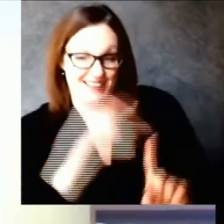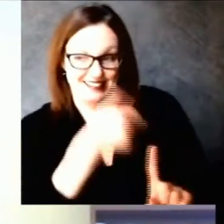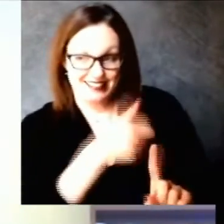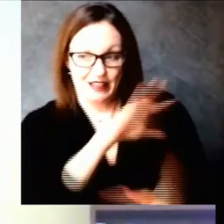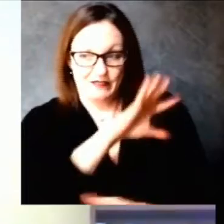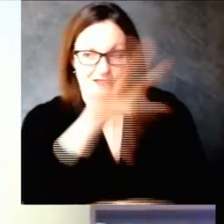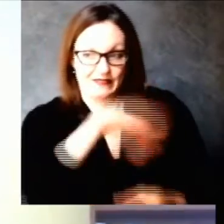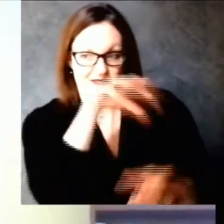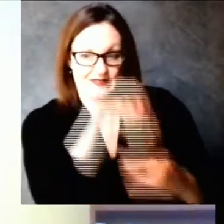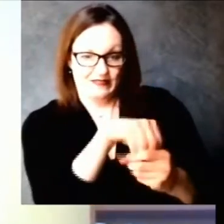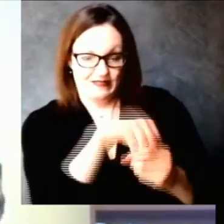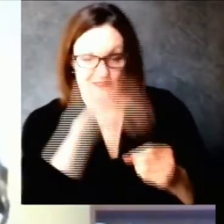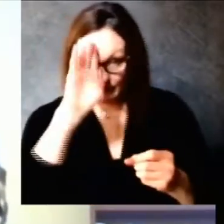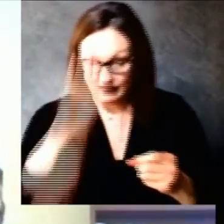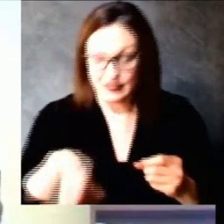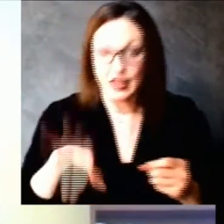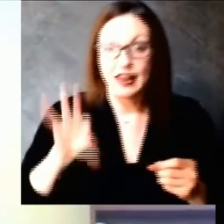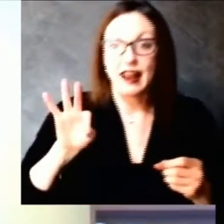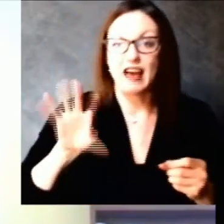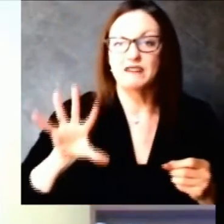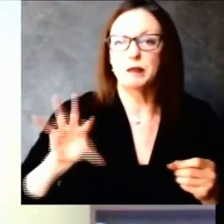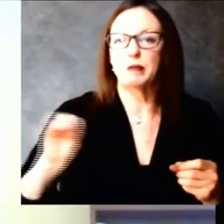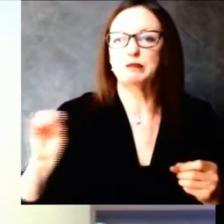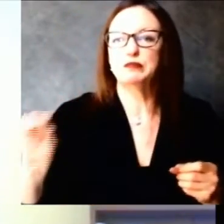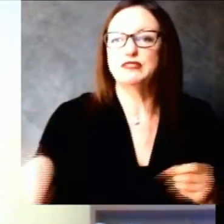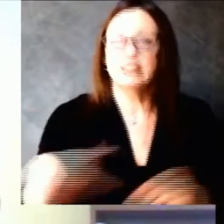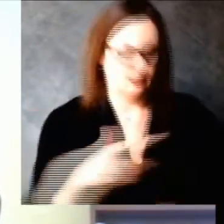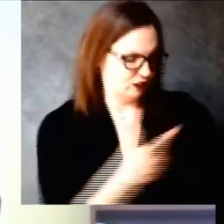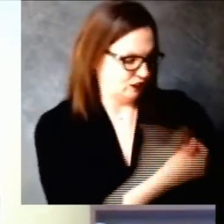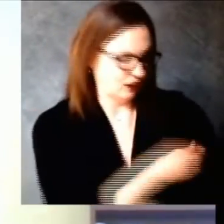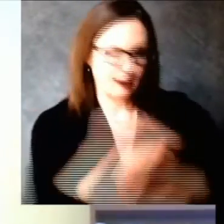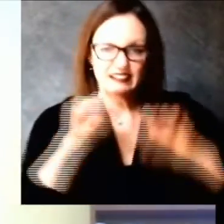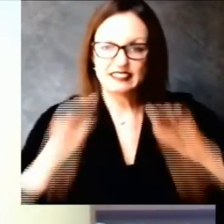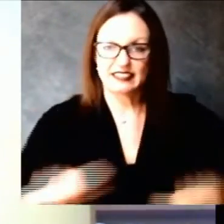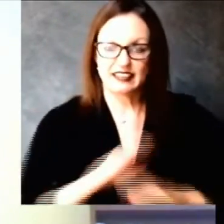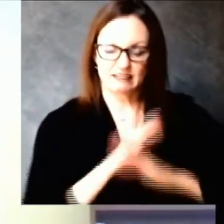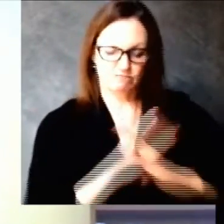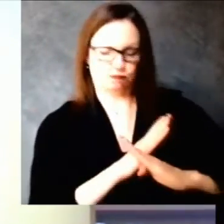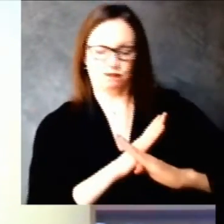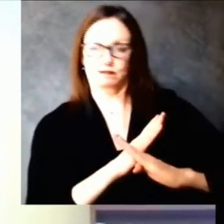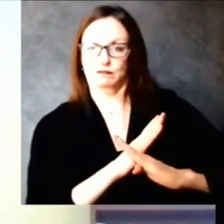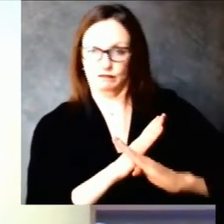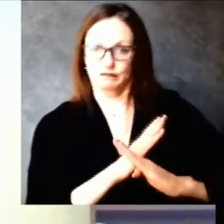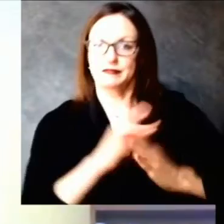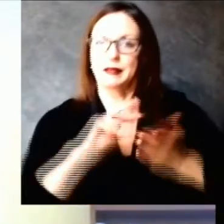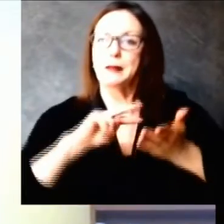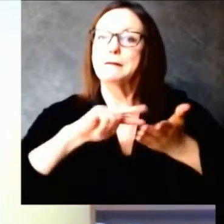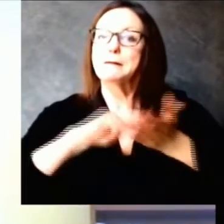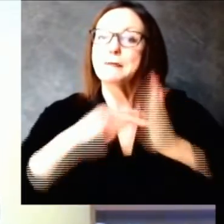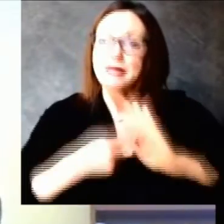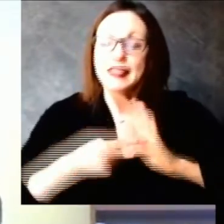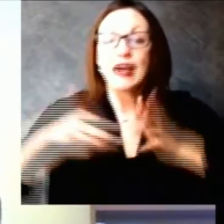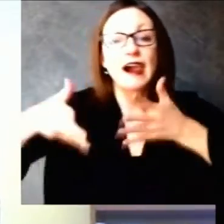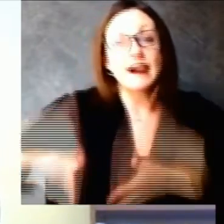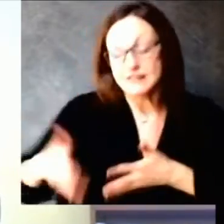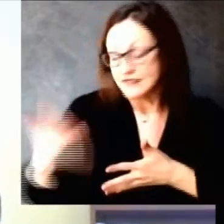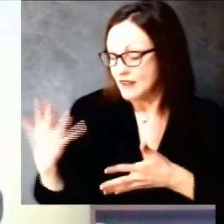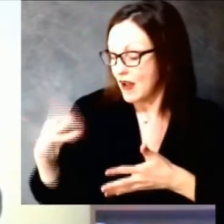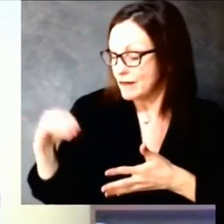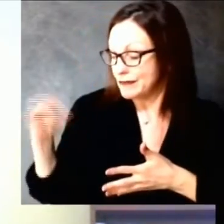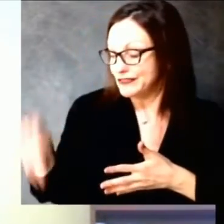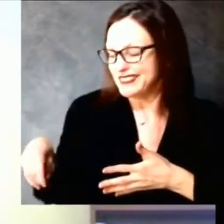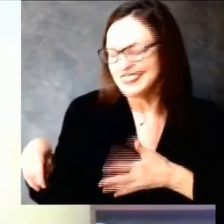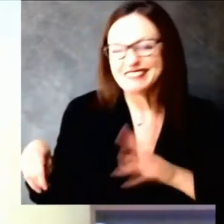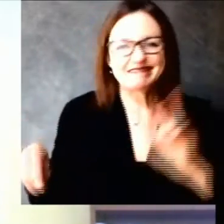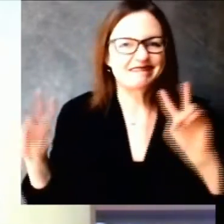coverage to those who haven't been vaccinated at all so in using a vaccine